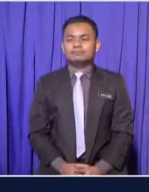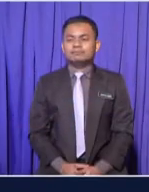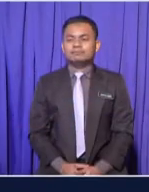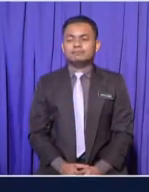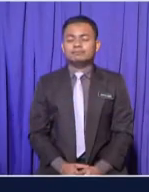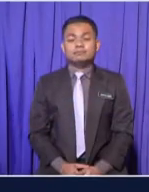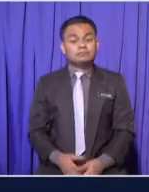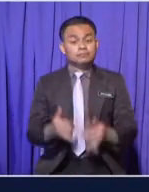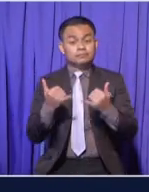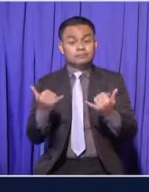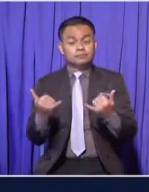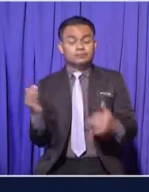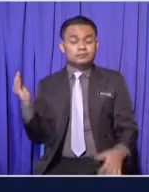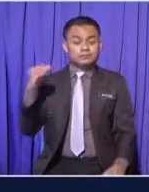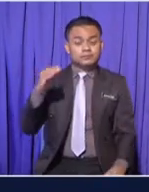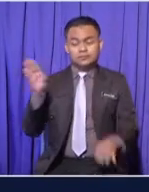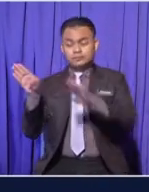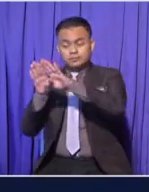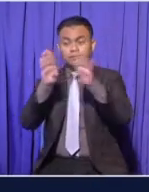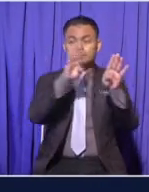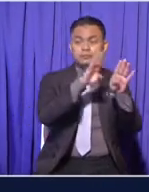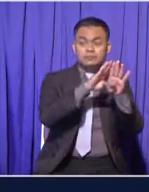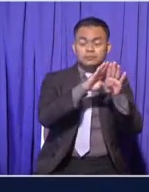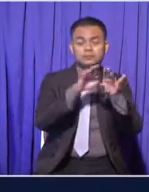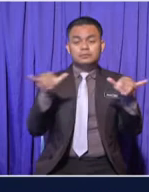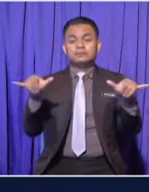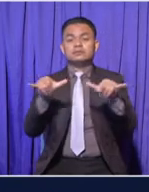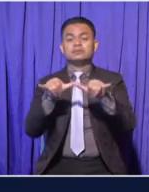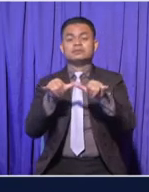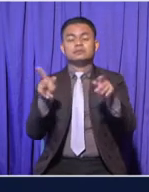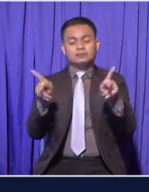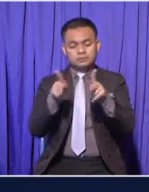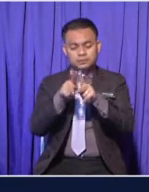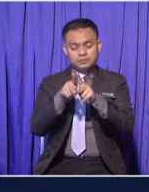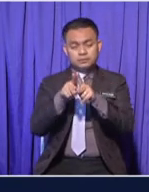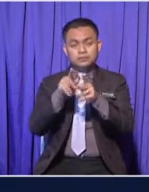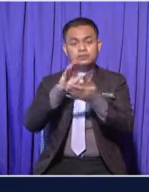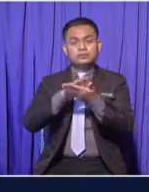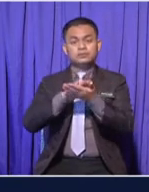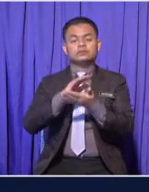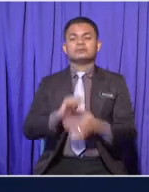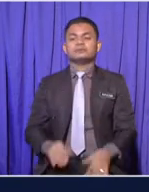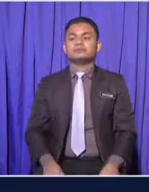Now, let's compare the size of their school shoes